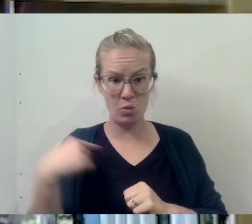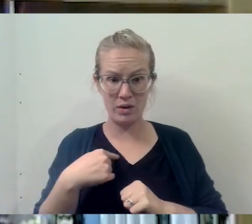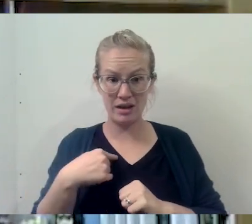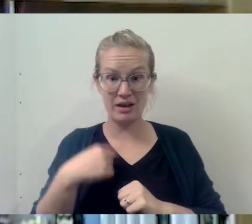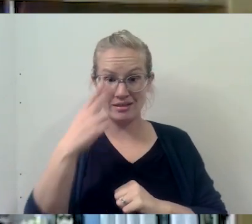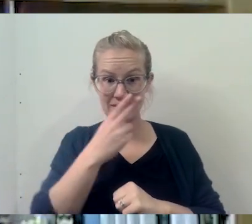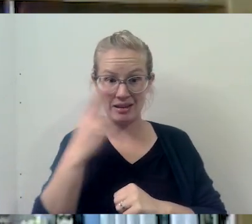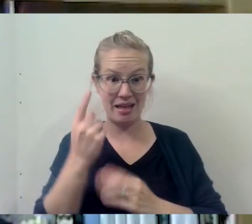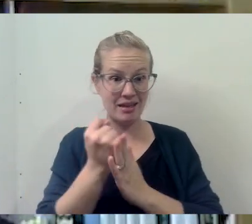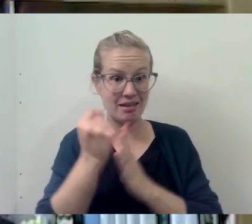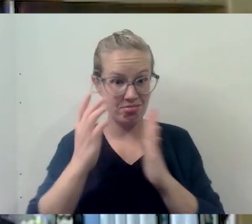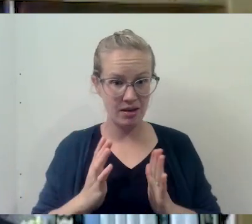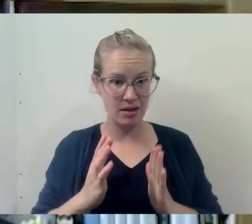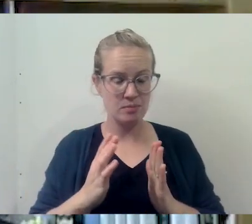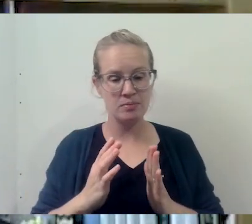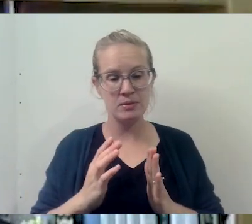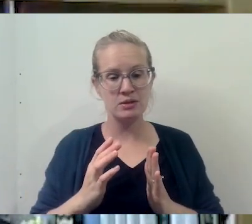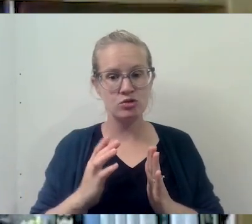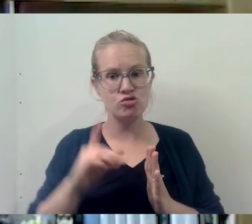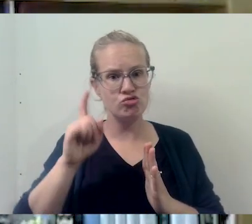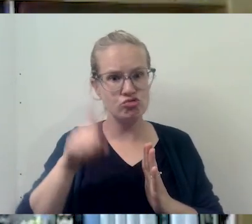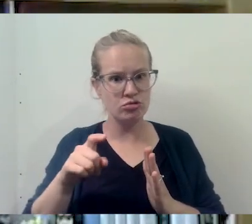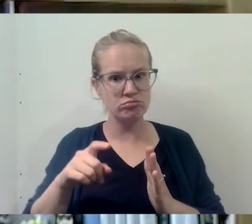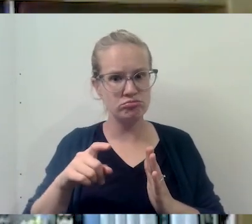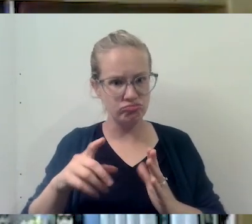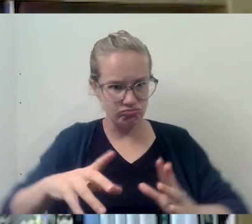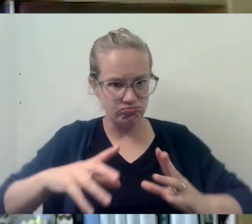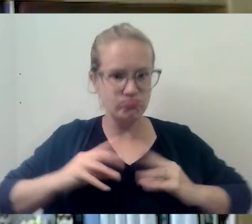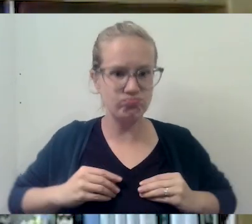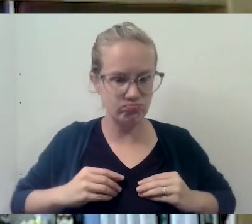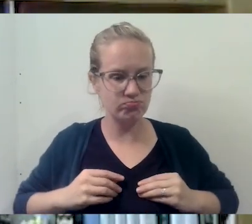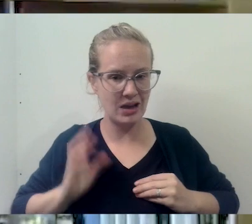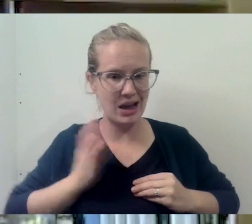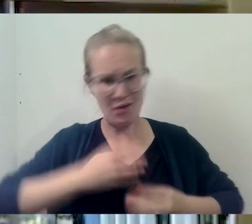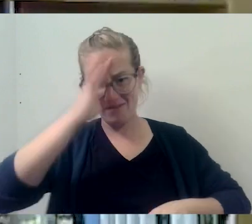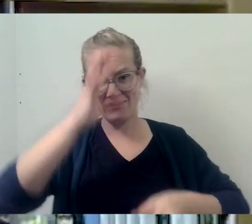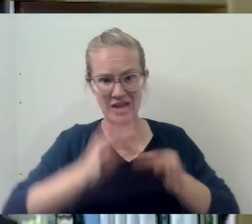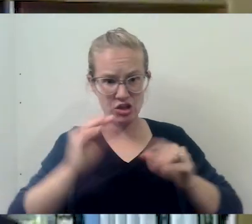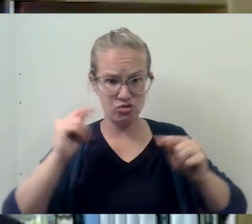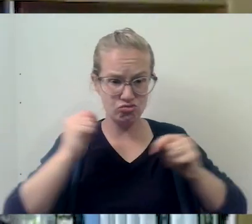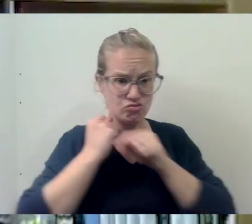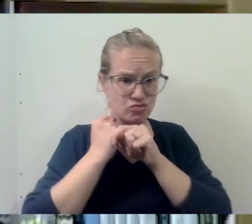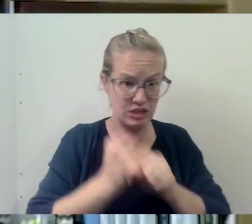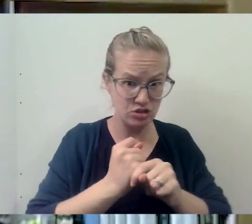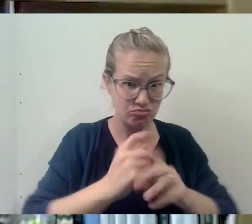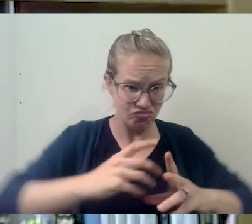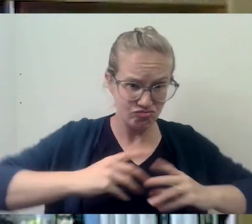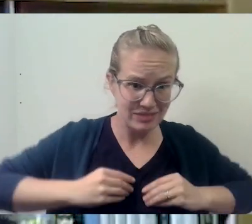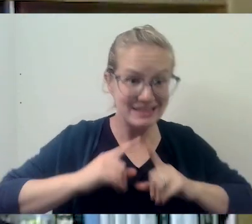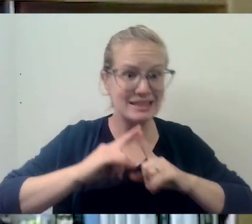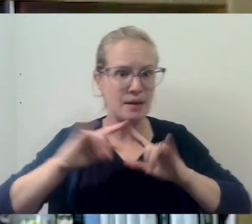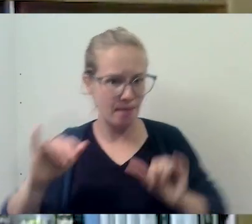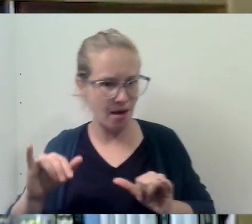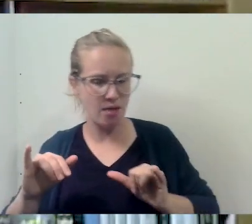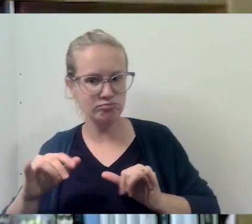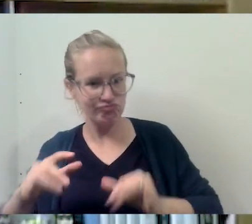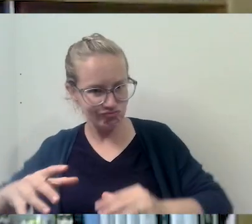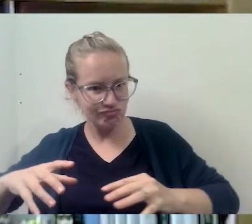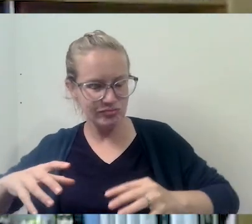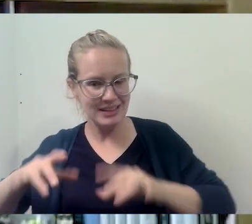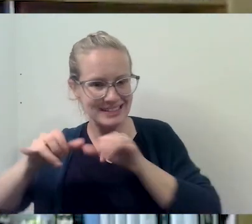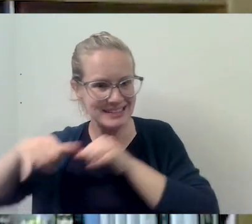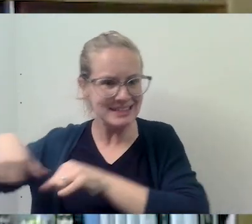Catholic therapists, um, should embrace our, our, our, our, faith tradition, but also embrace, uh, the